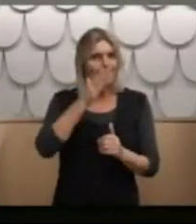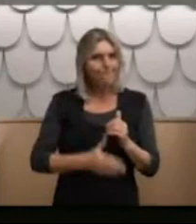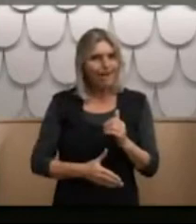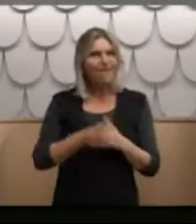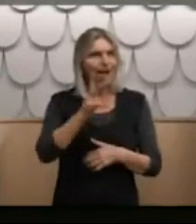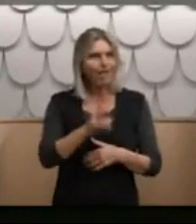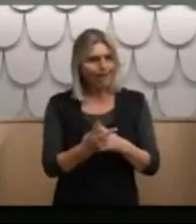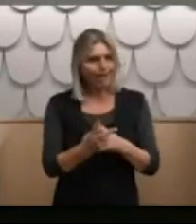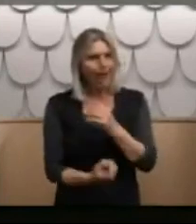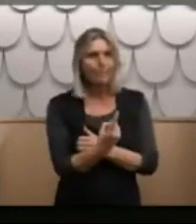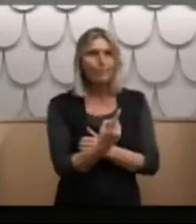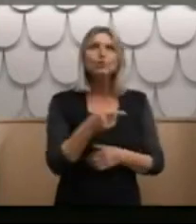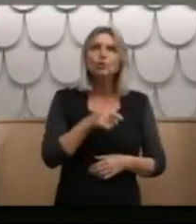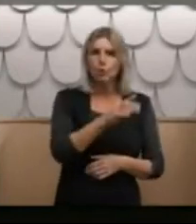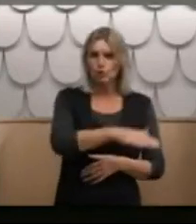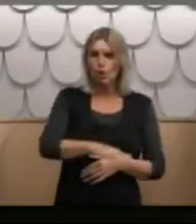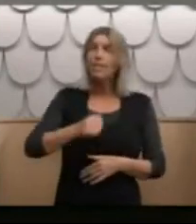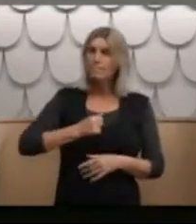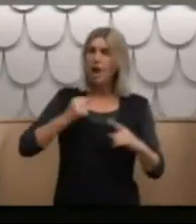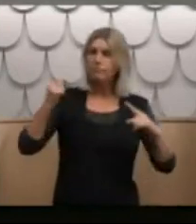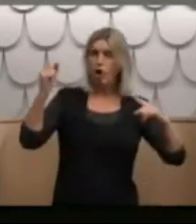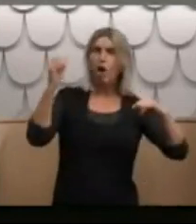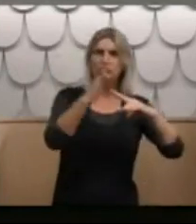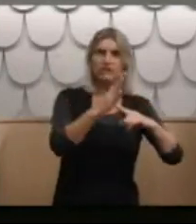child again. That is my priority.